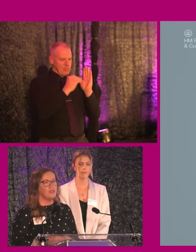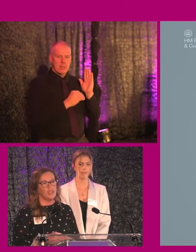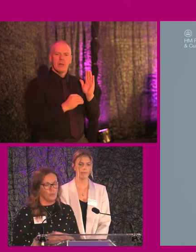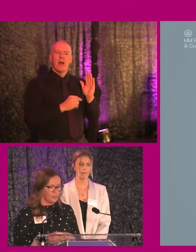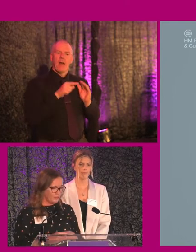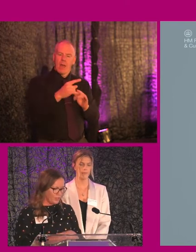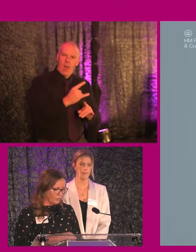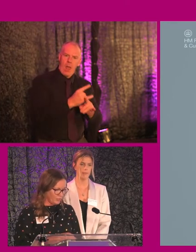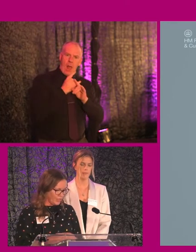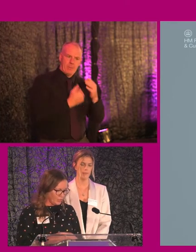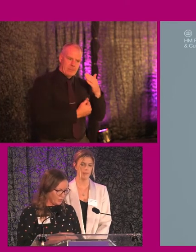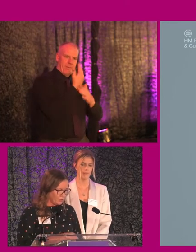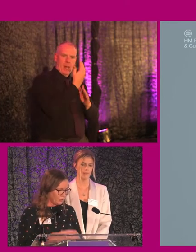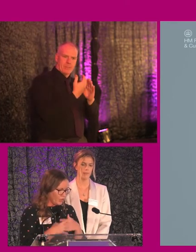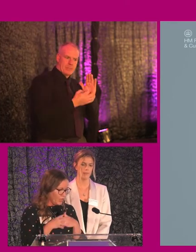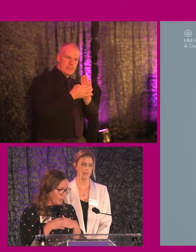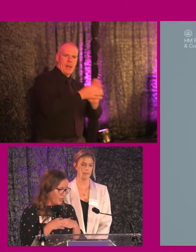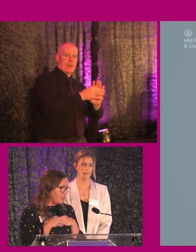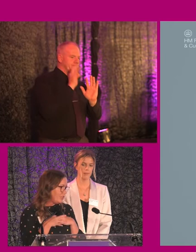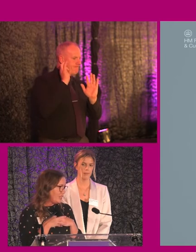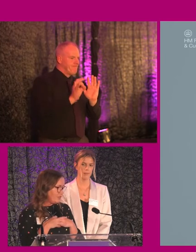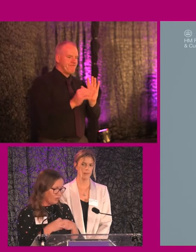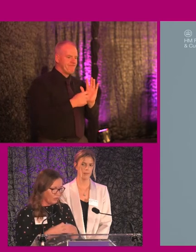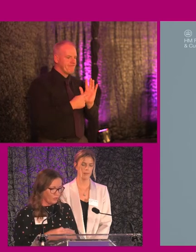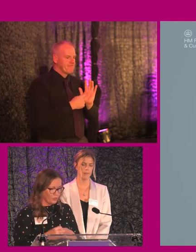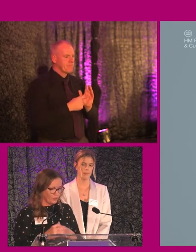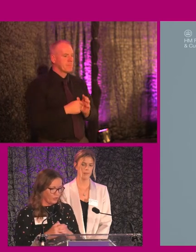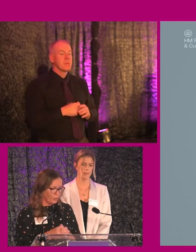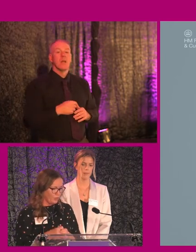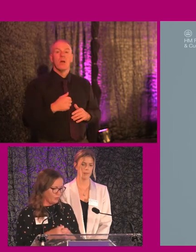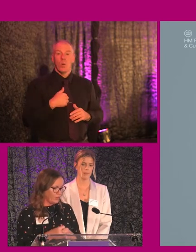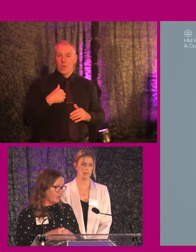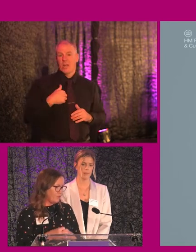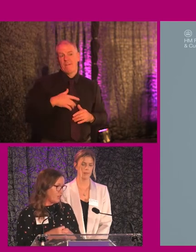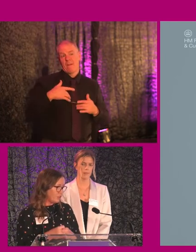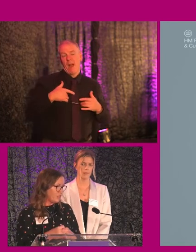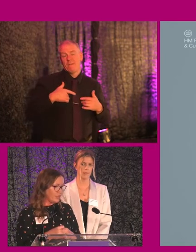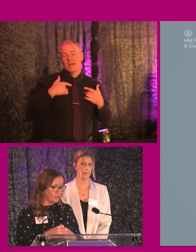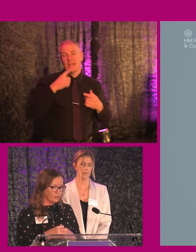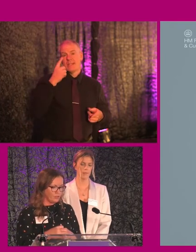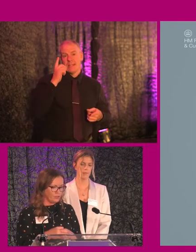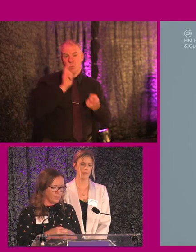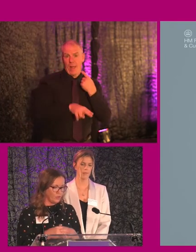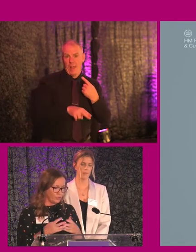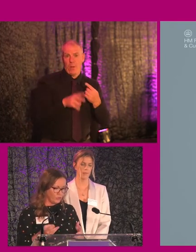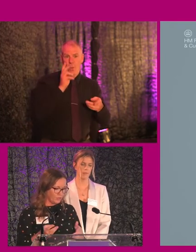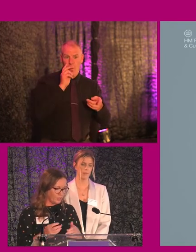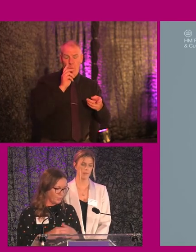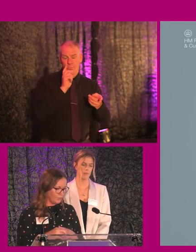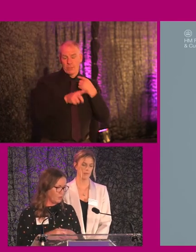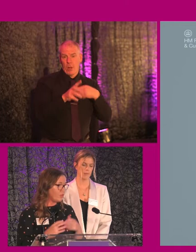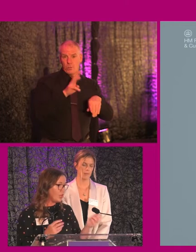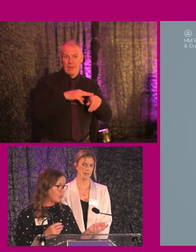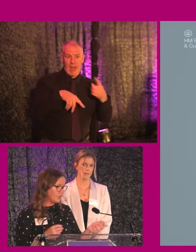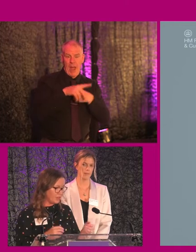key in helping us develop this guide. So personally, I think we've responded really well to our key values of inclusivity.